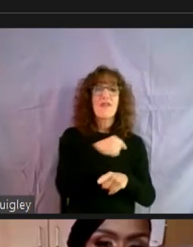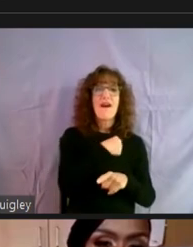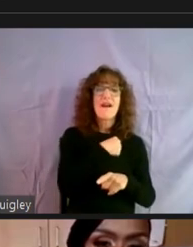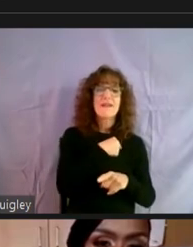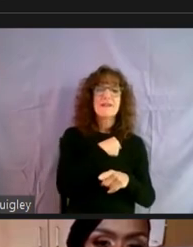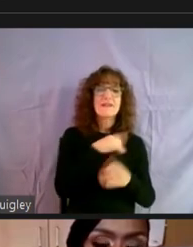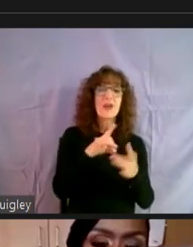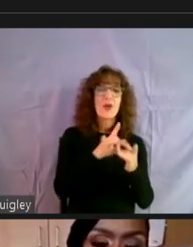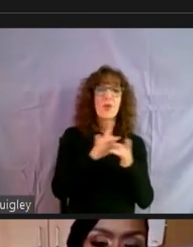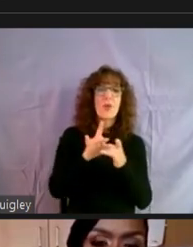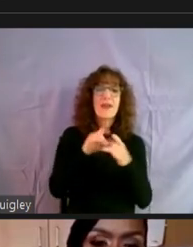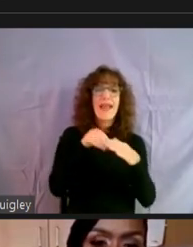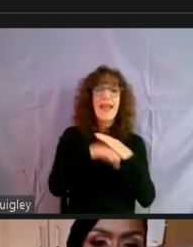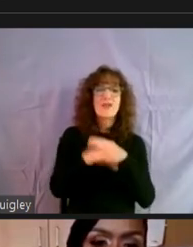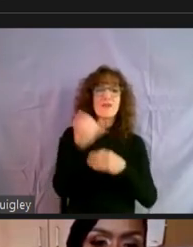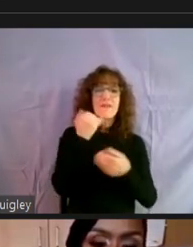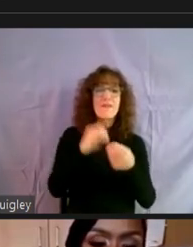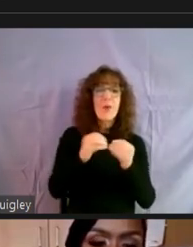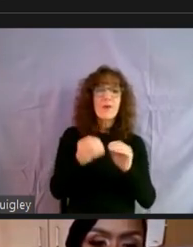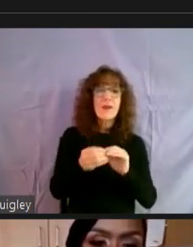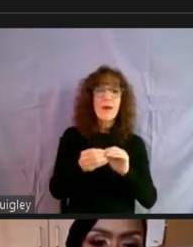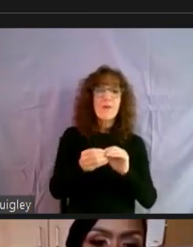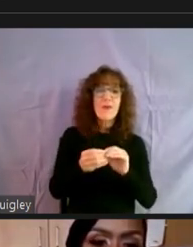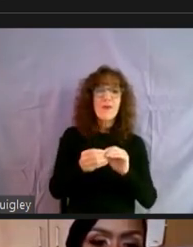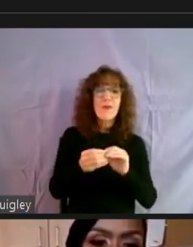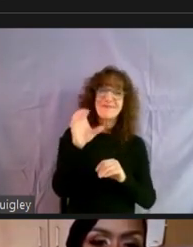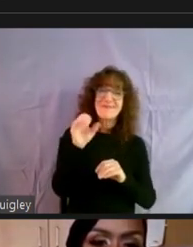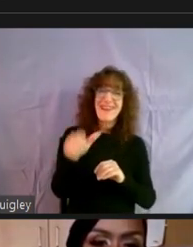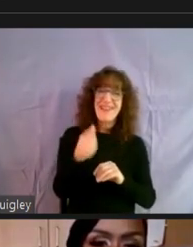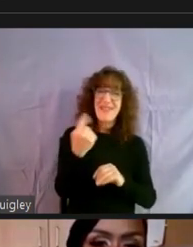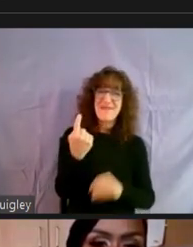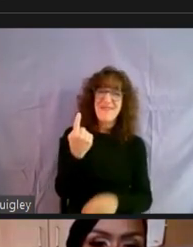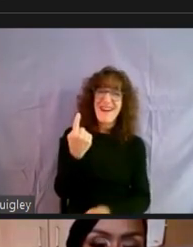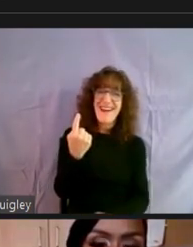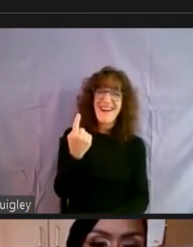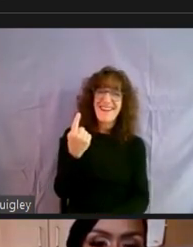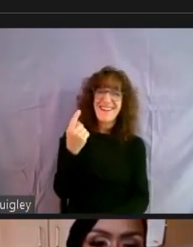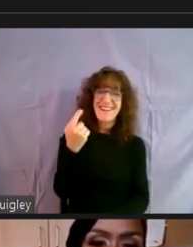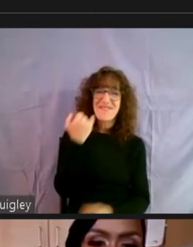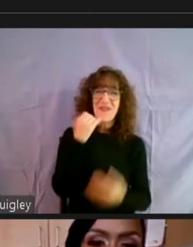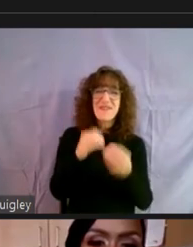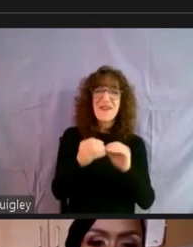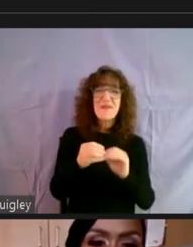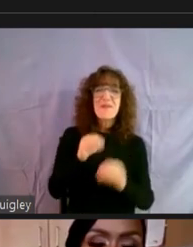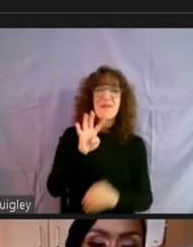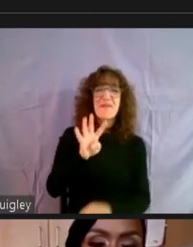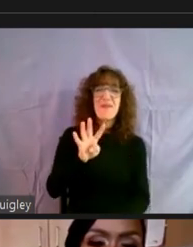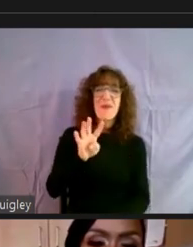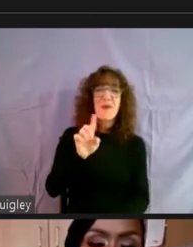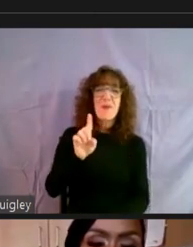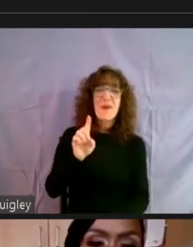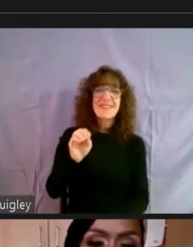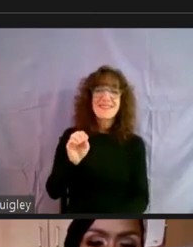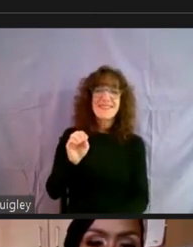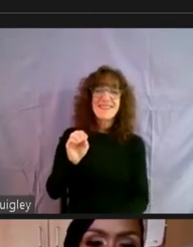coordinated entry phone number. So I'm given yet another phone and that number is, uh, 410